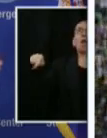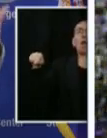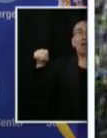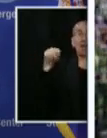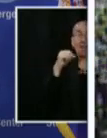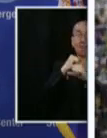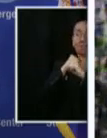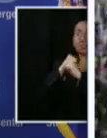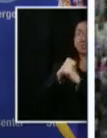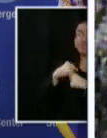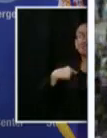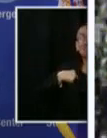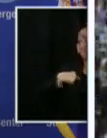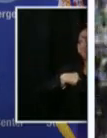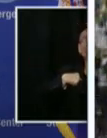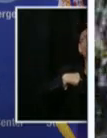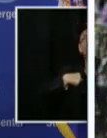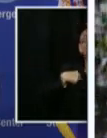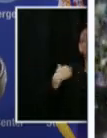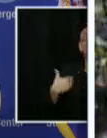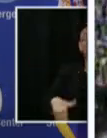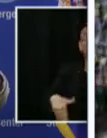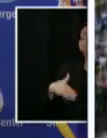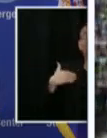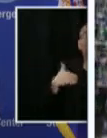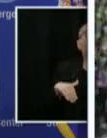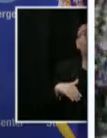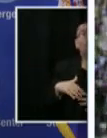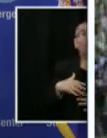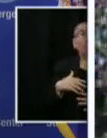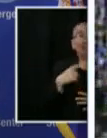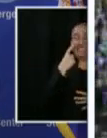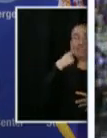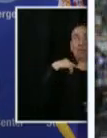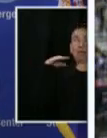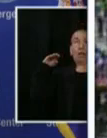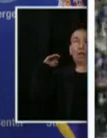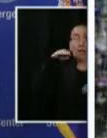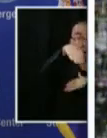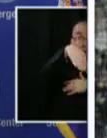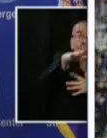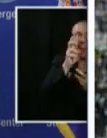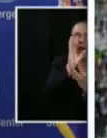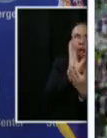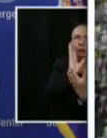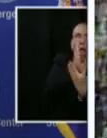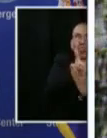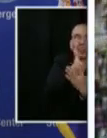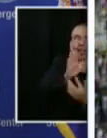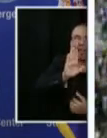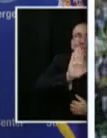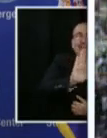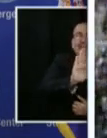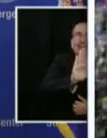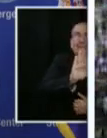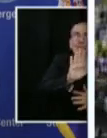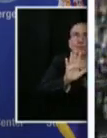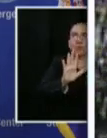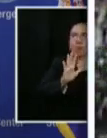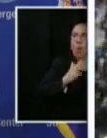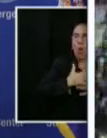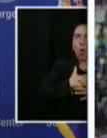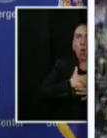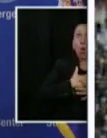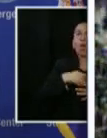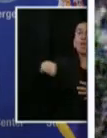were protecting the driver, who they had just seen appear to run into the crowd because they realized how dangerous the situation was. And